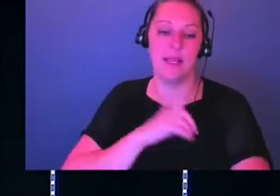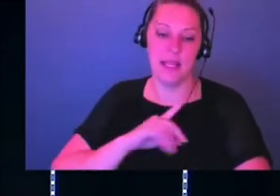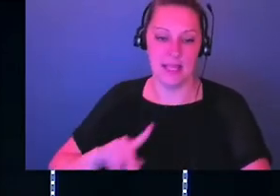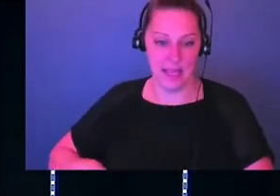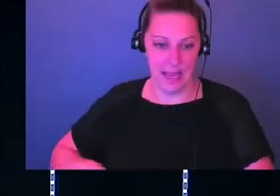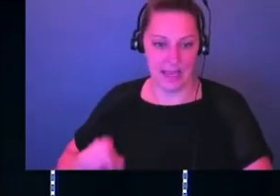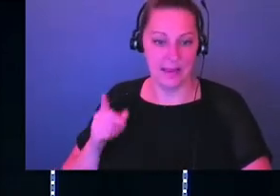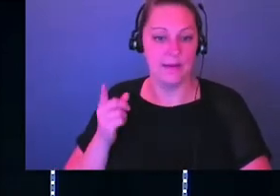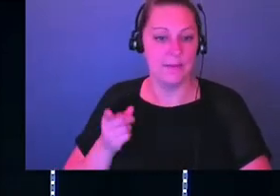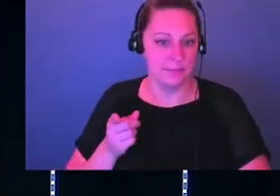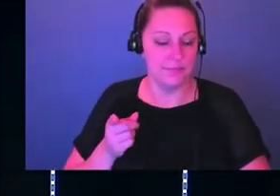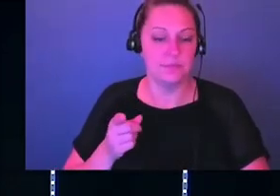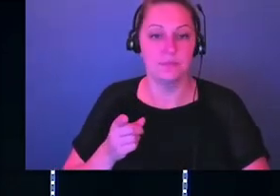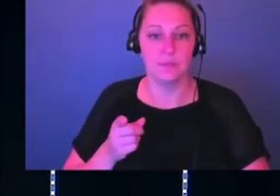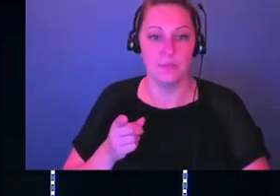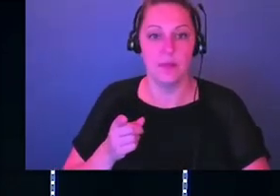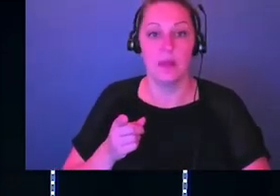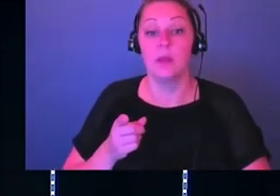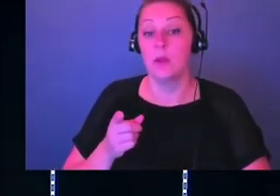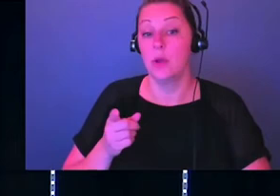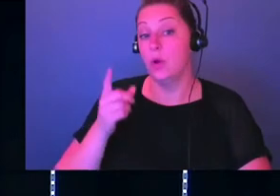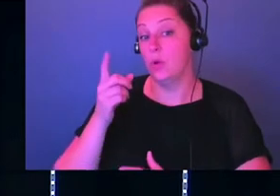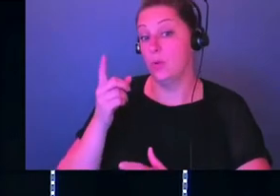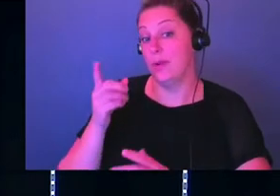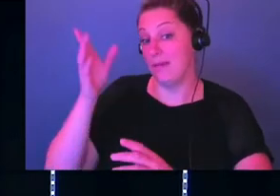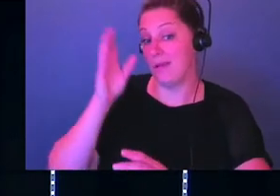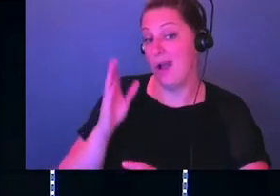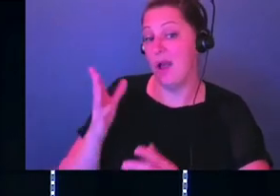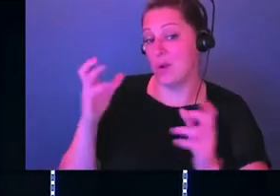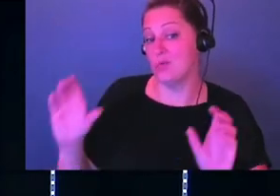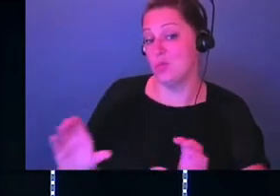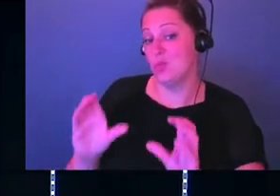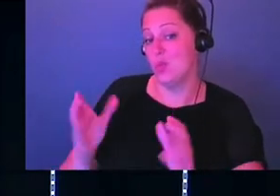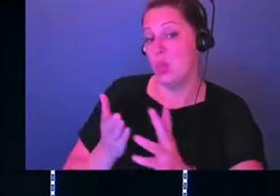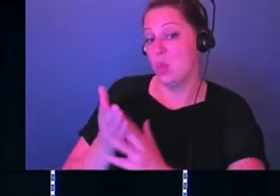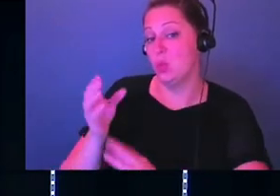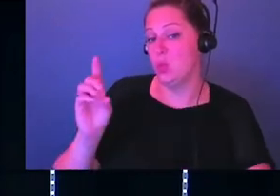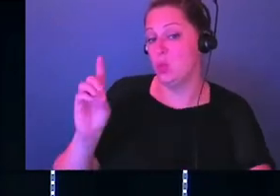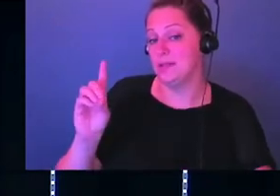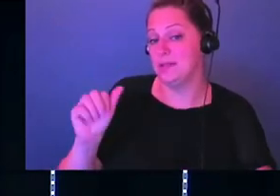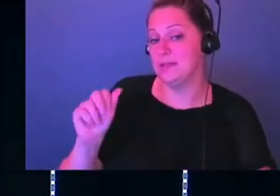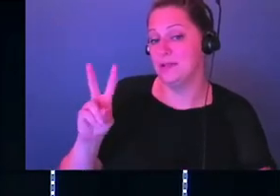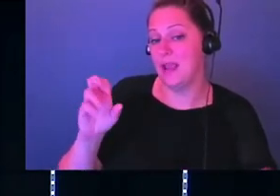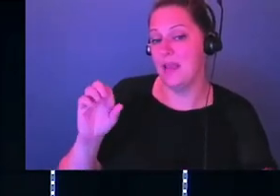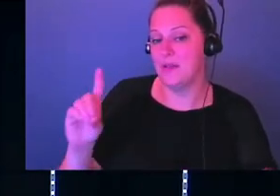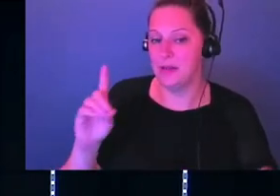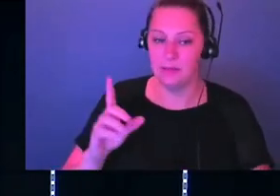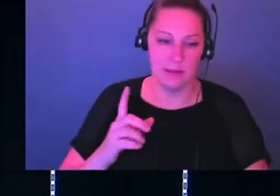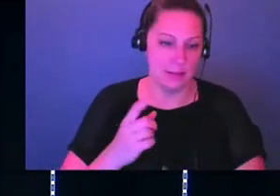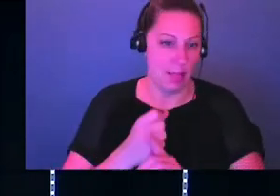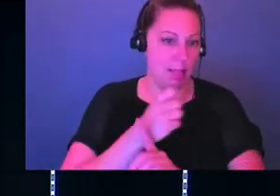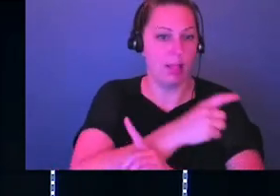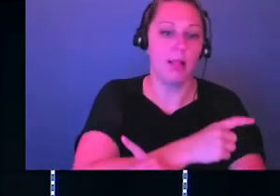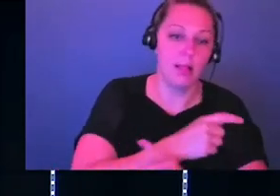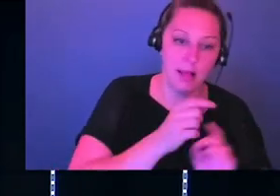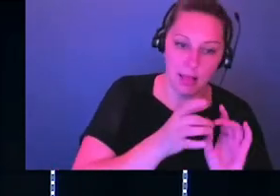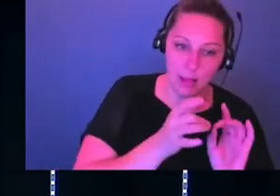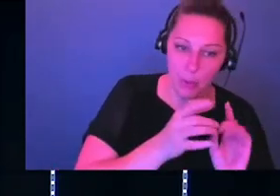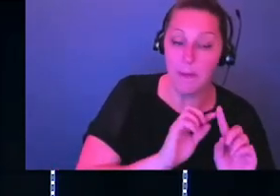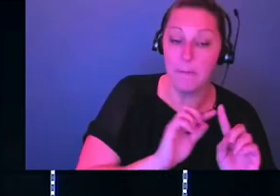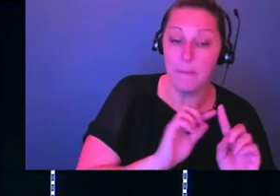do through him, right? Or what God wanted to do through him. And so I believe that's what that is. Again, that's a rabbit trail, but back to the story.